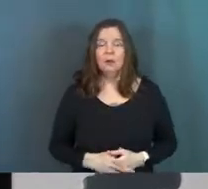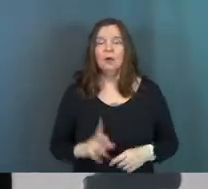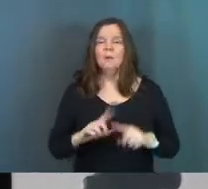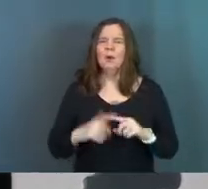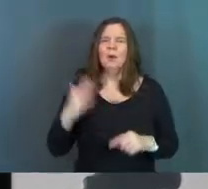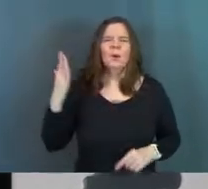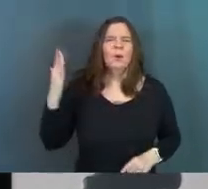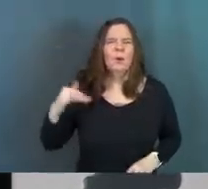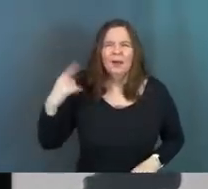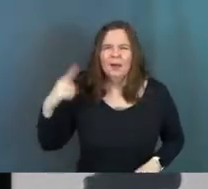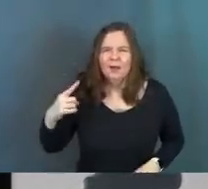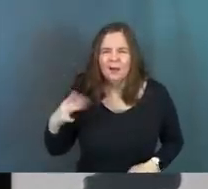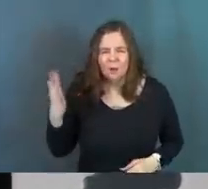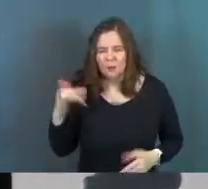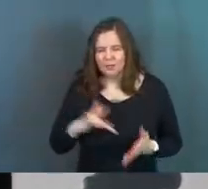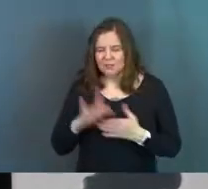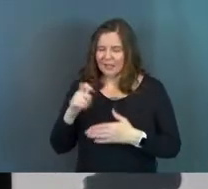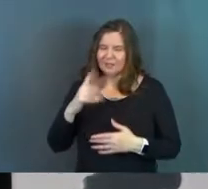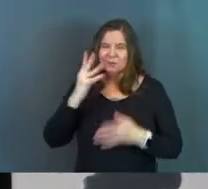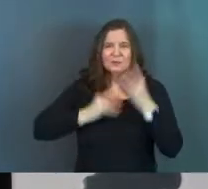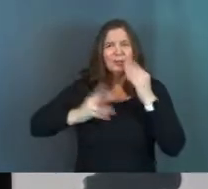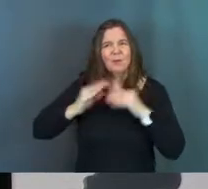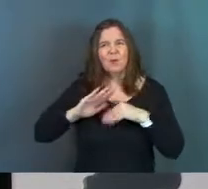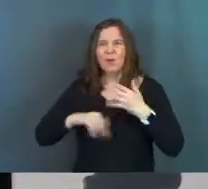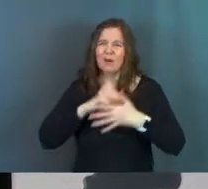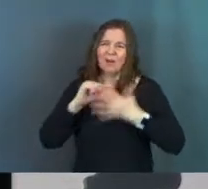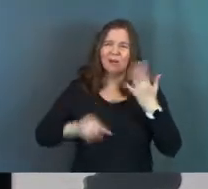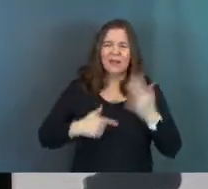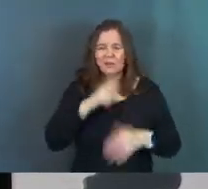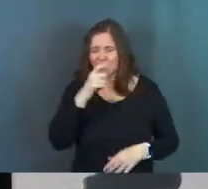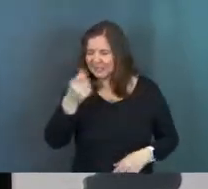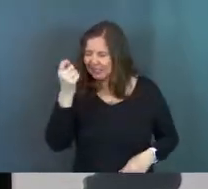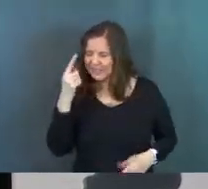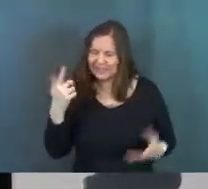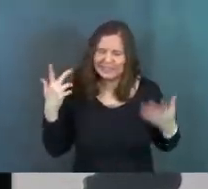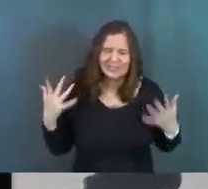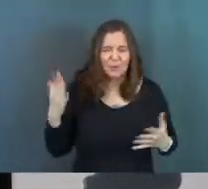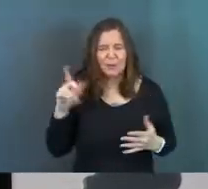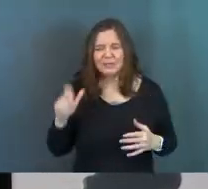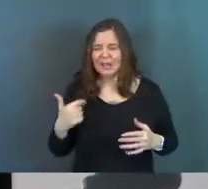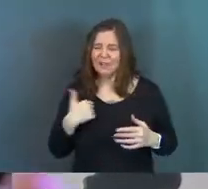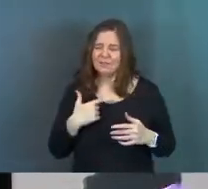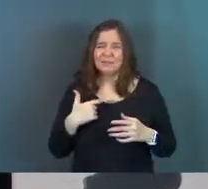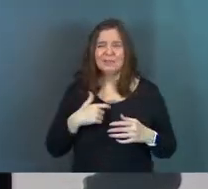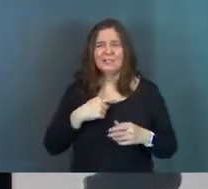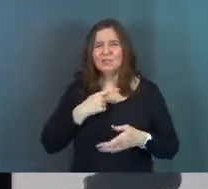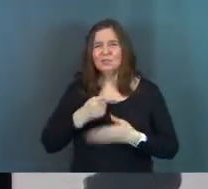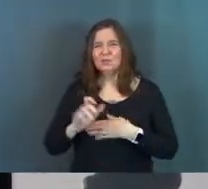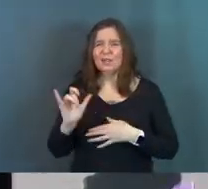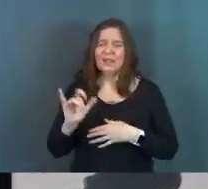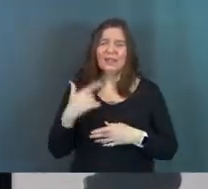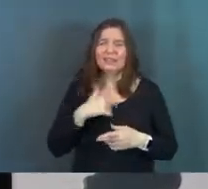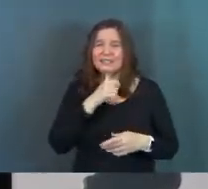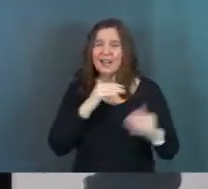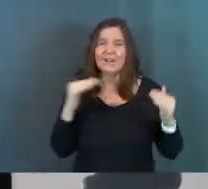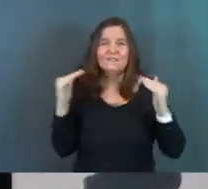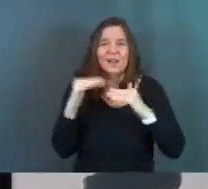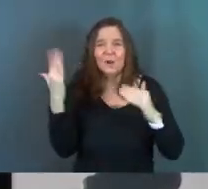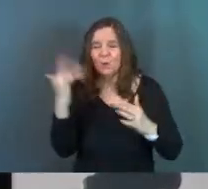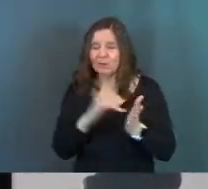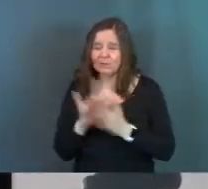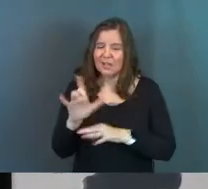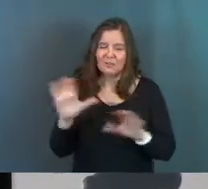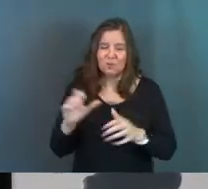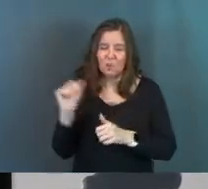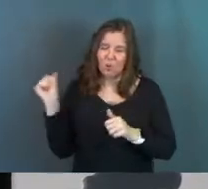But why? Why does Jesus have to go through all of that? I just don't get it. Like, why does he have to be treated like, this is not fair. Why does